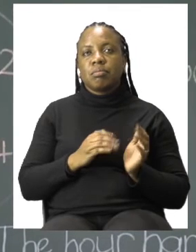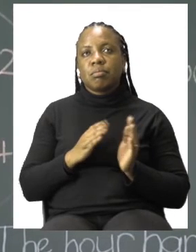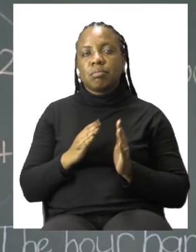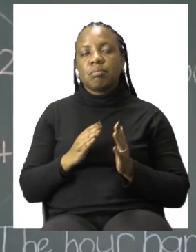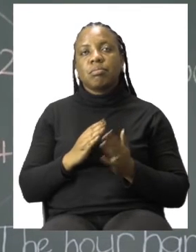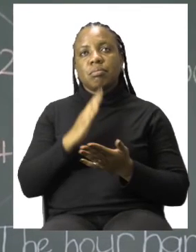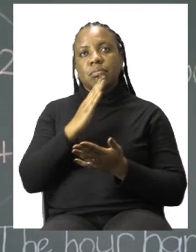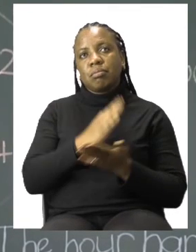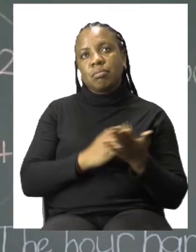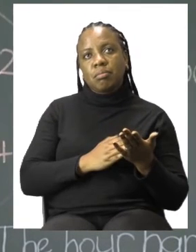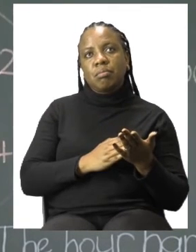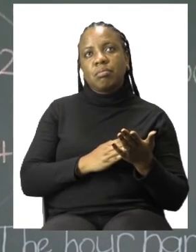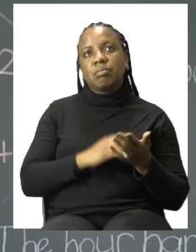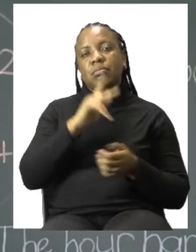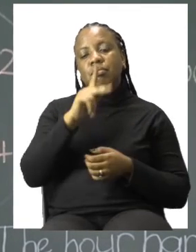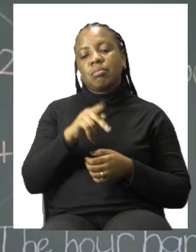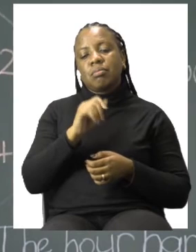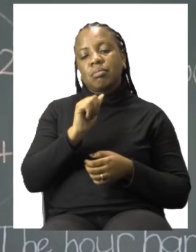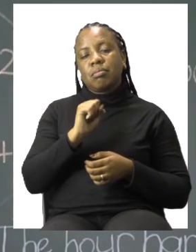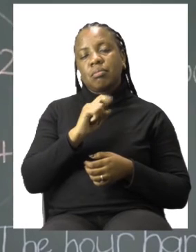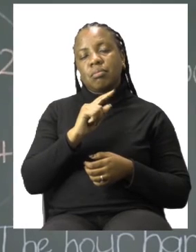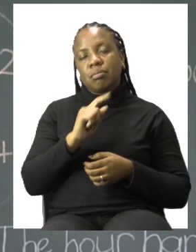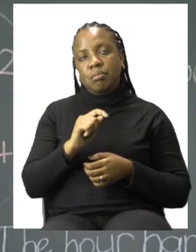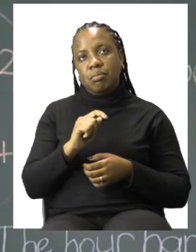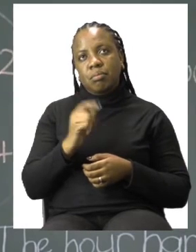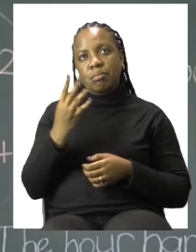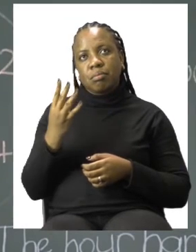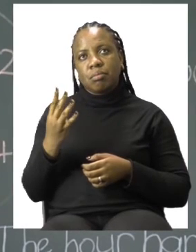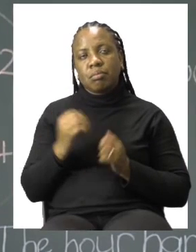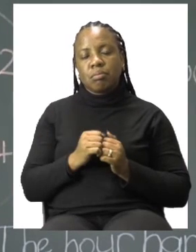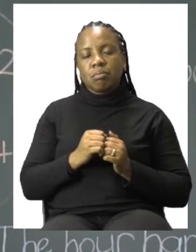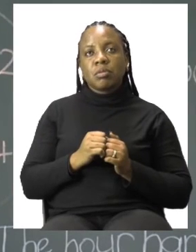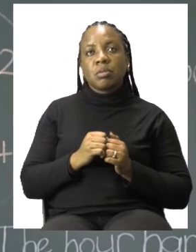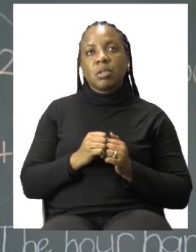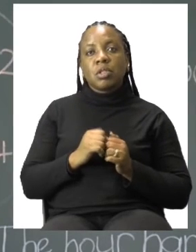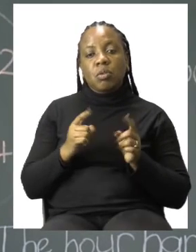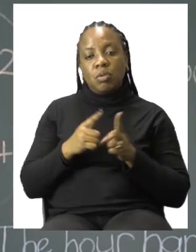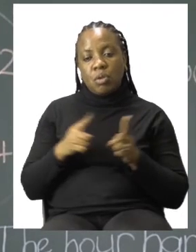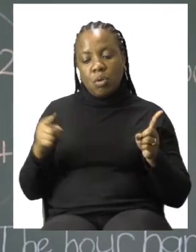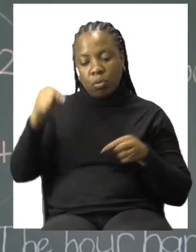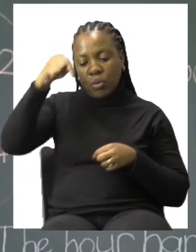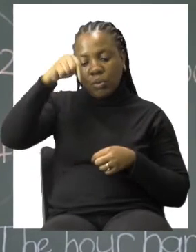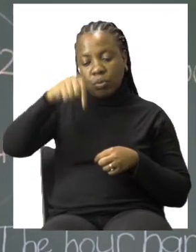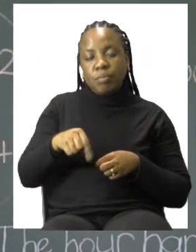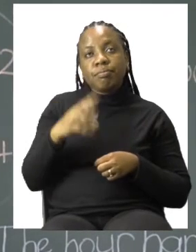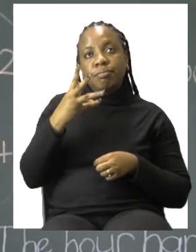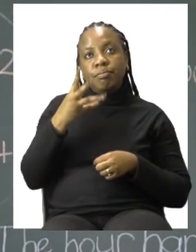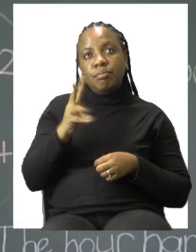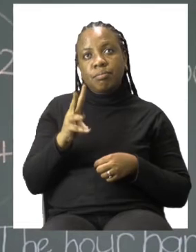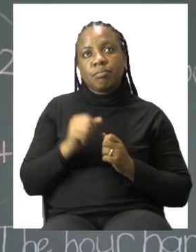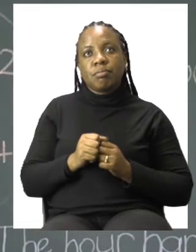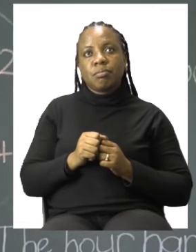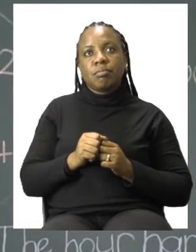going to start with our minute hand and bring it to 6 to show that it is half past. And then we need to move